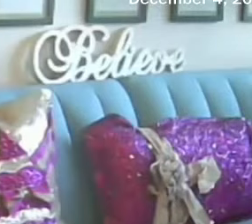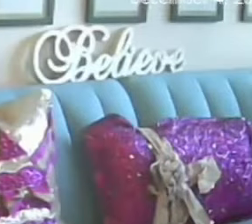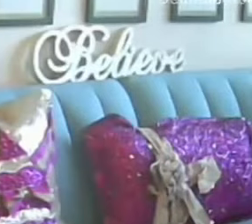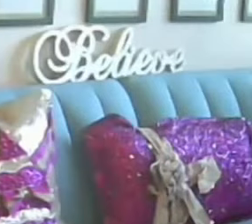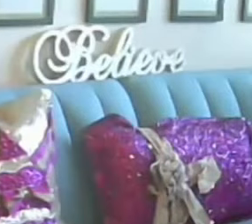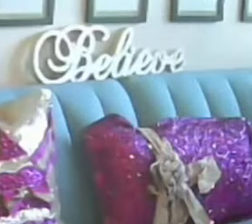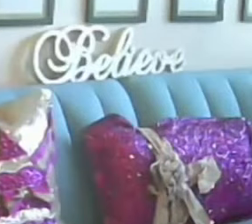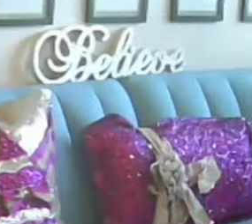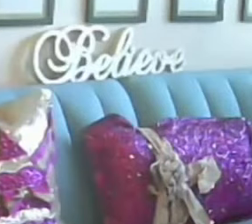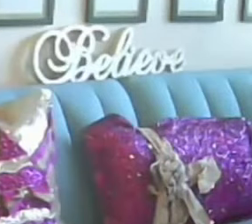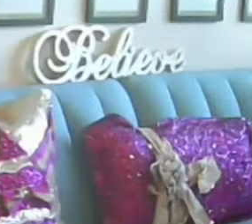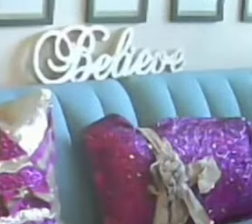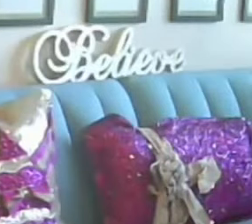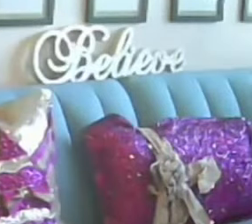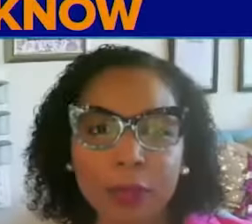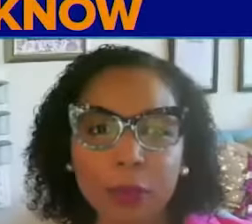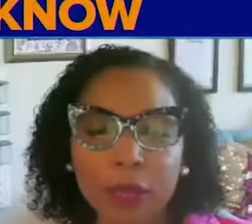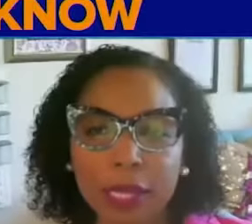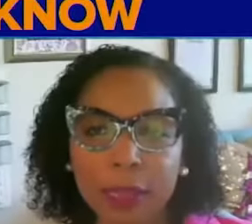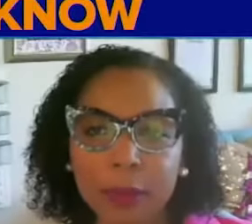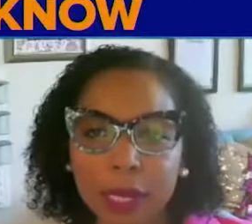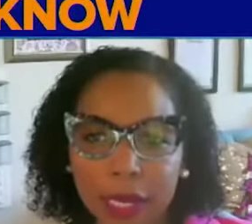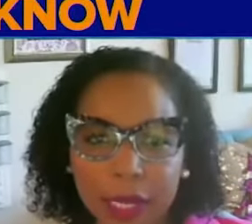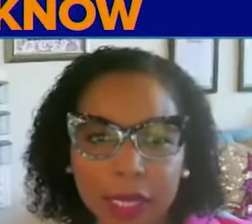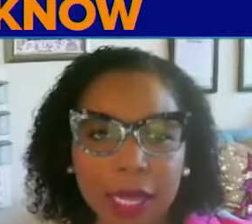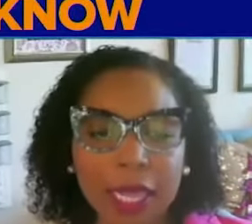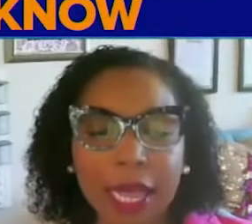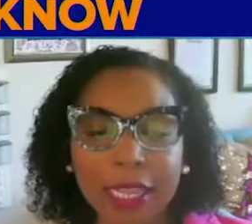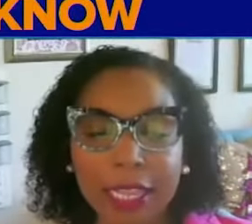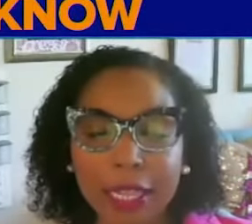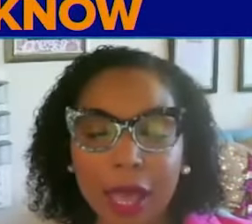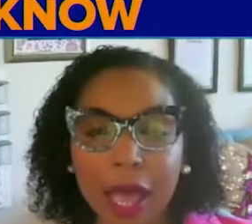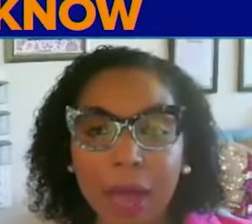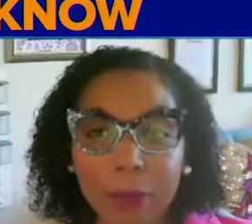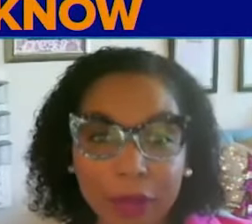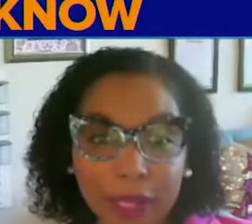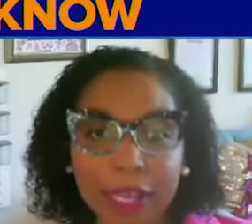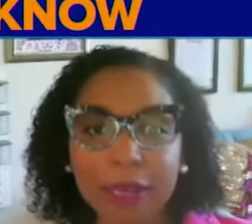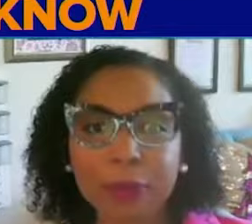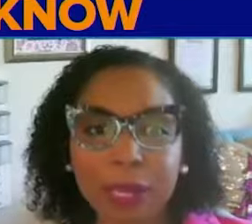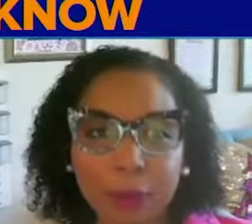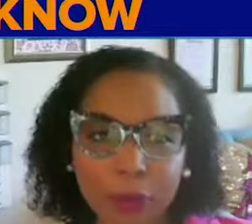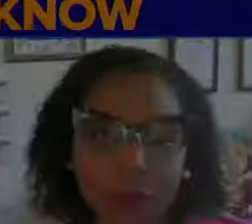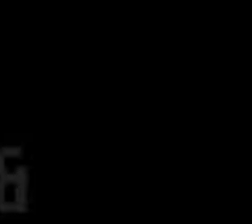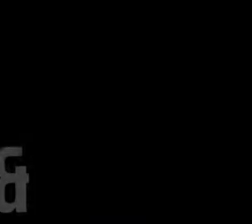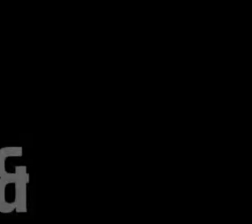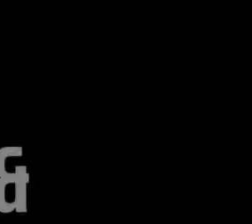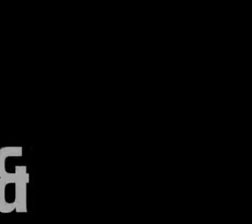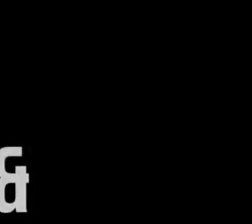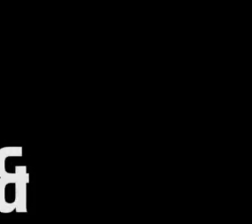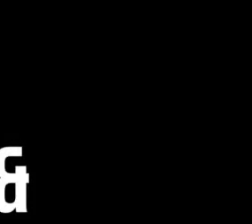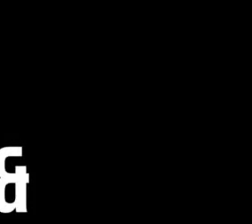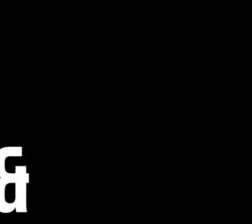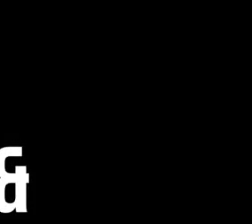% of the global population, and that's people with disabilities. That's a billion people.